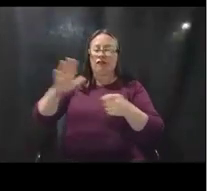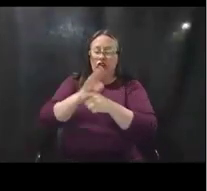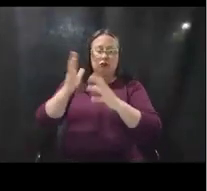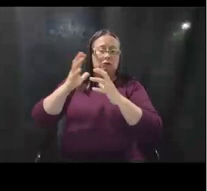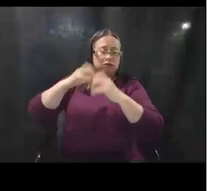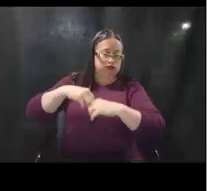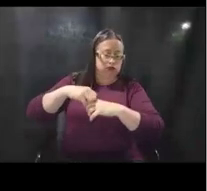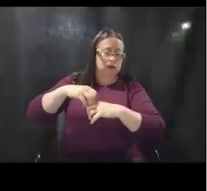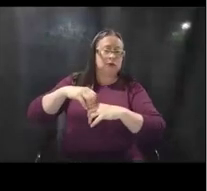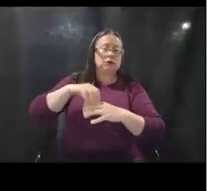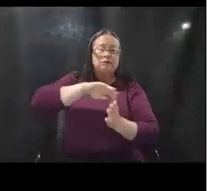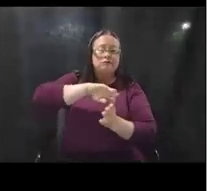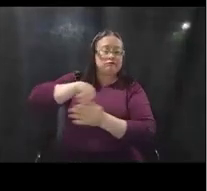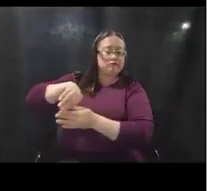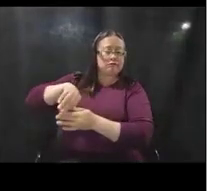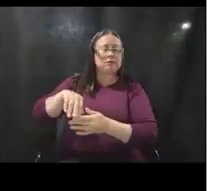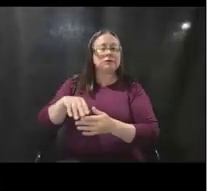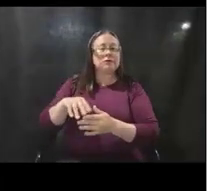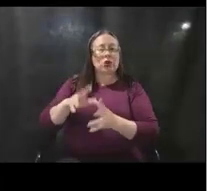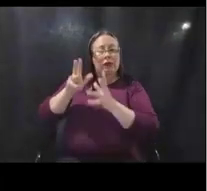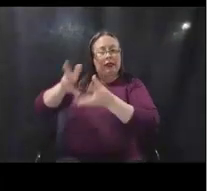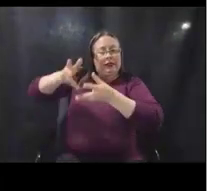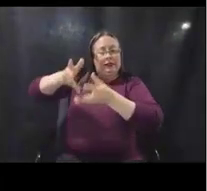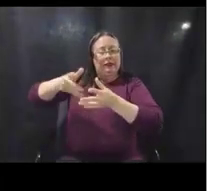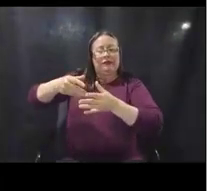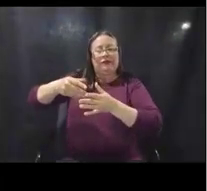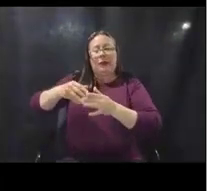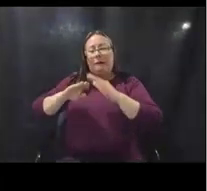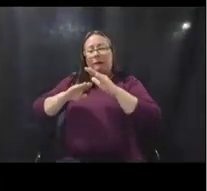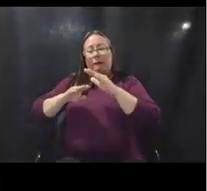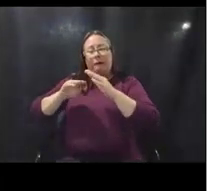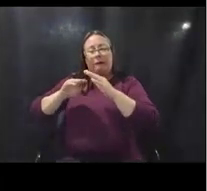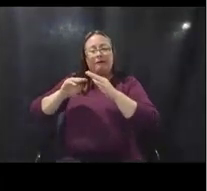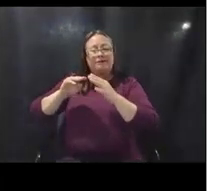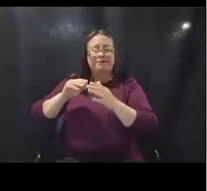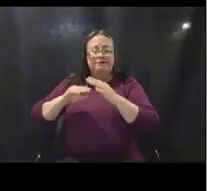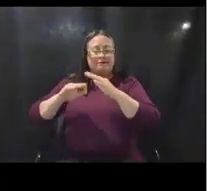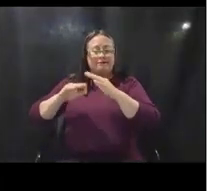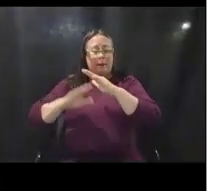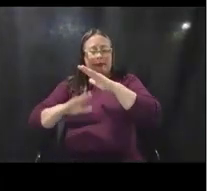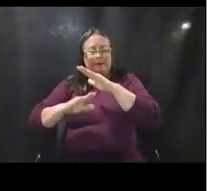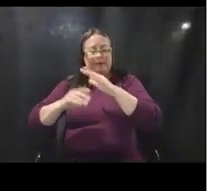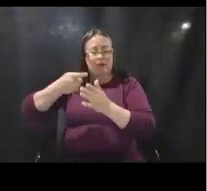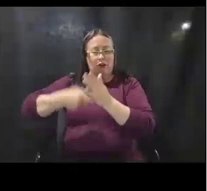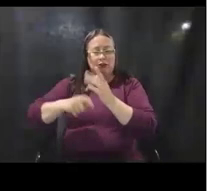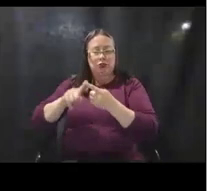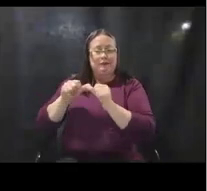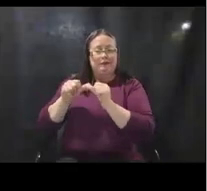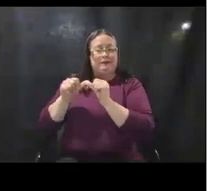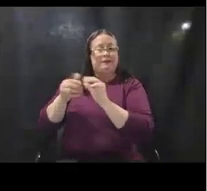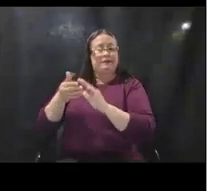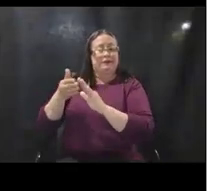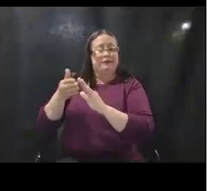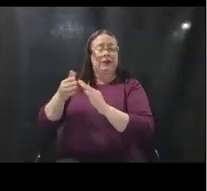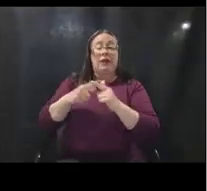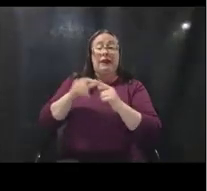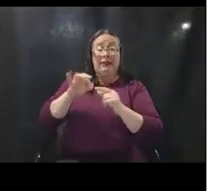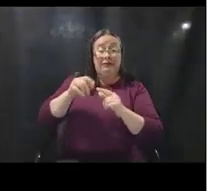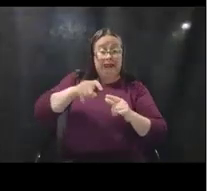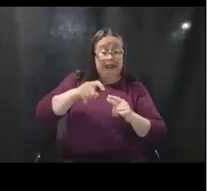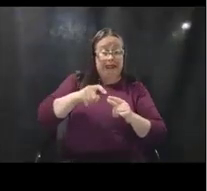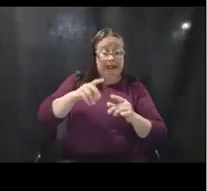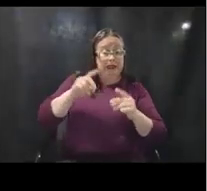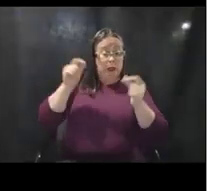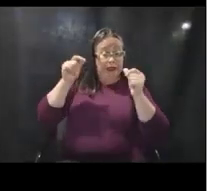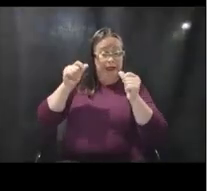sense. And so very bare minimum costs to keep that temporary facility operational so that it can be remobilized very